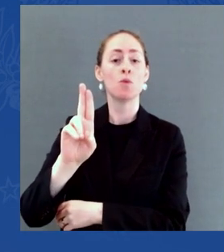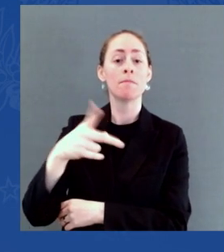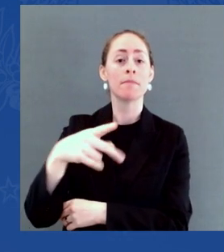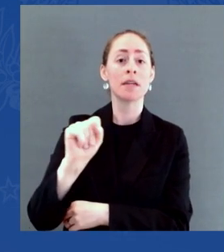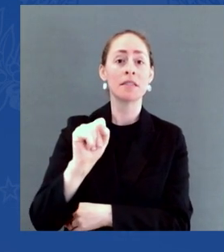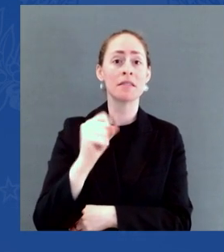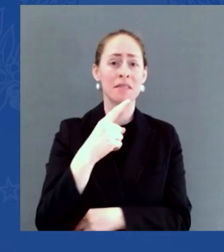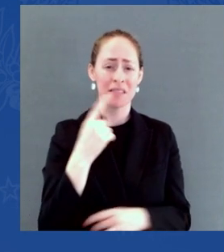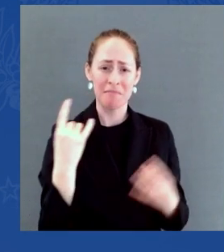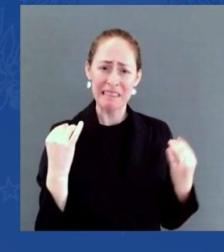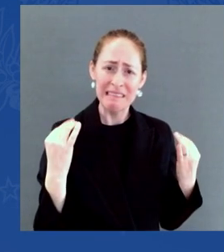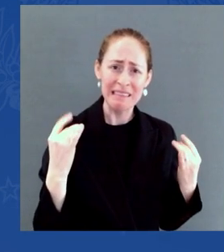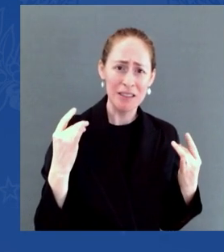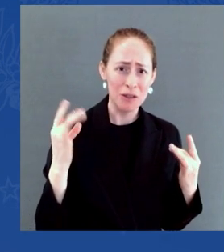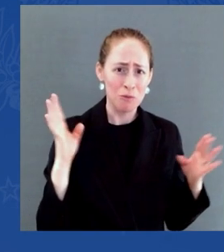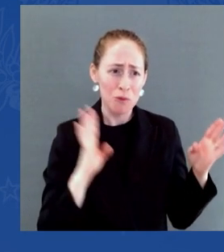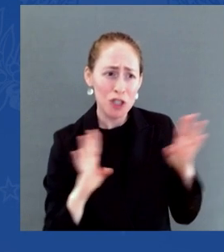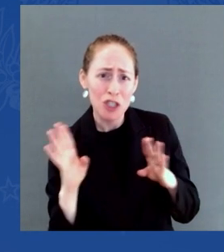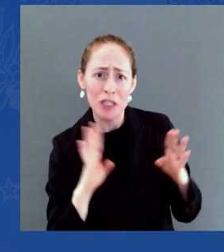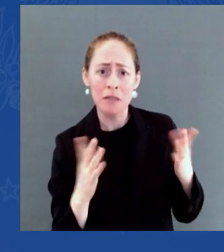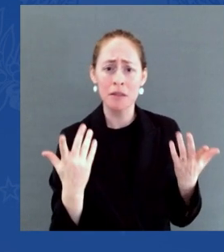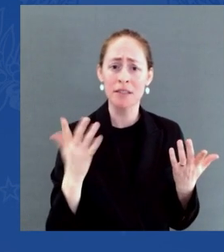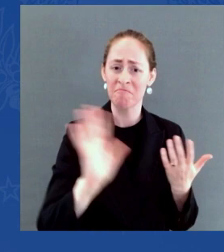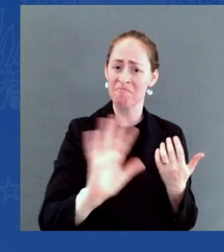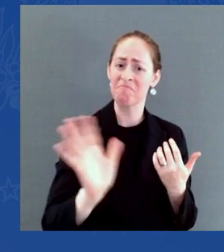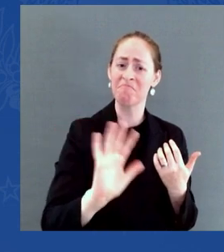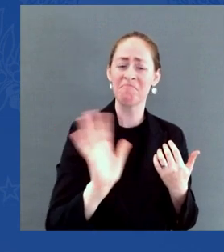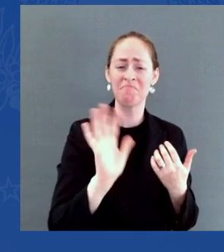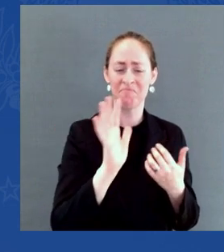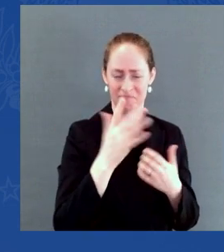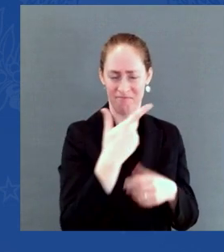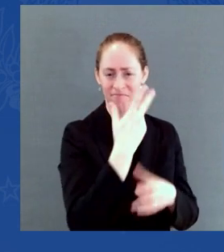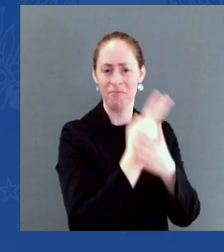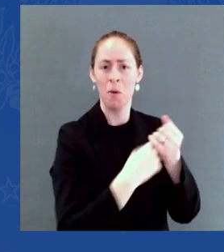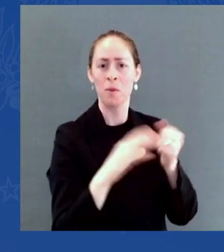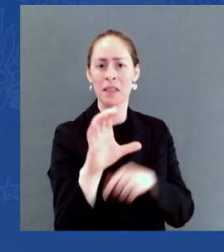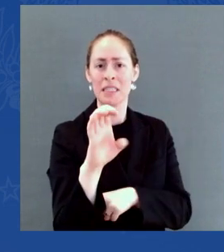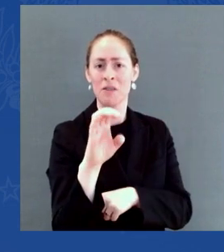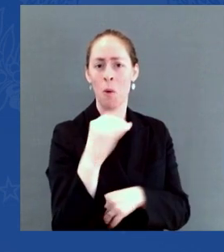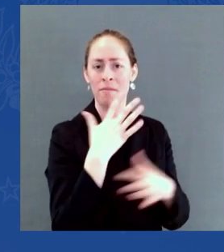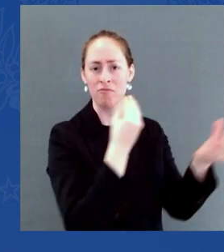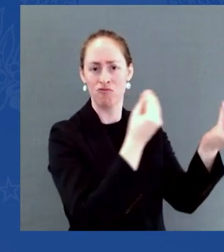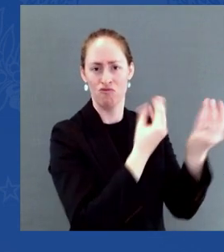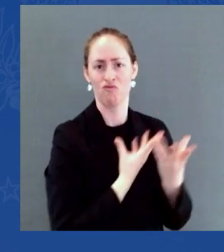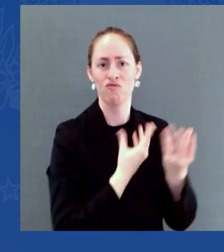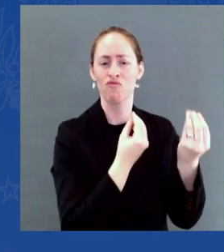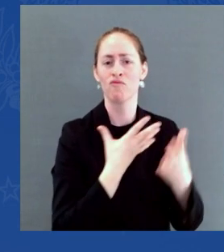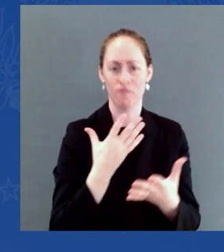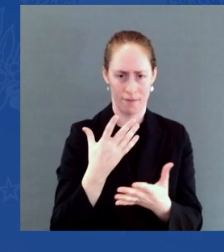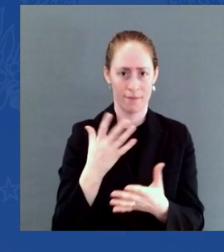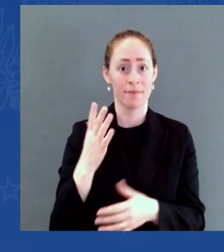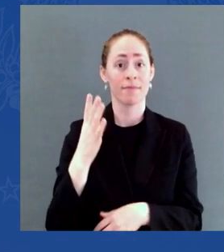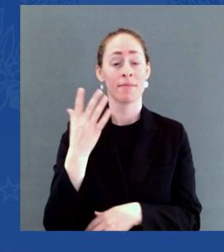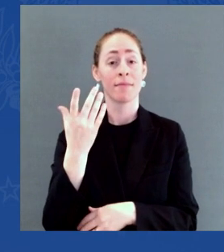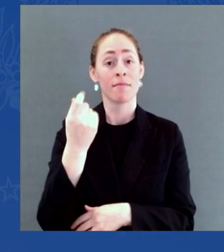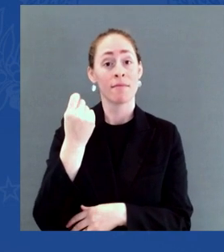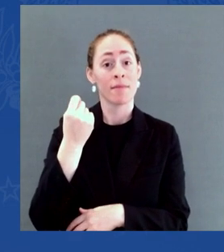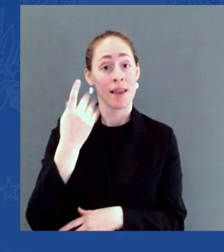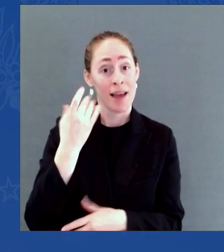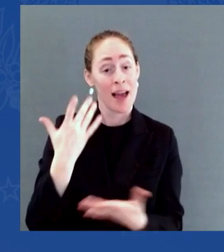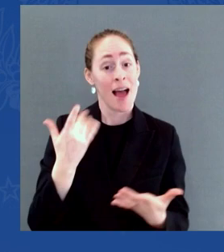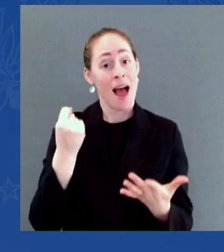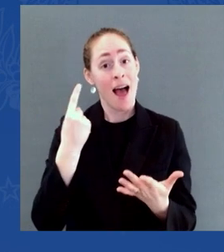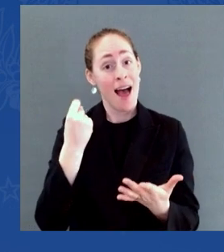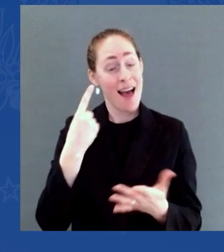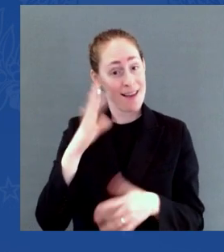Only Santa Claus can keep that promise. But there are items every year that sell out that are hard to find. Some of you